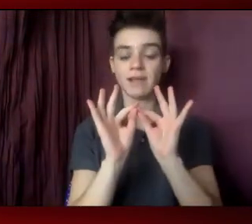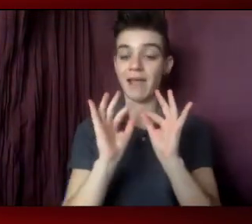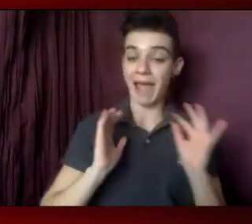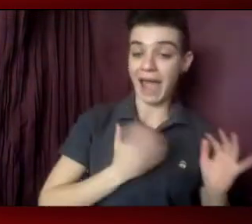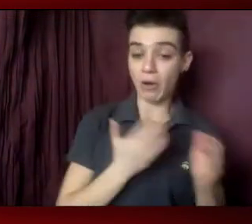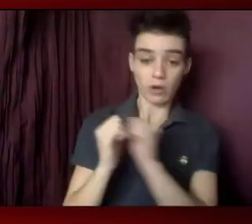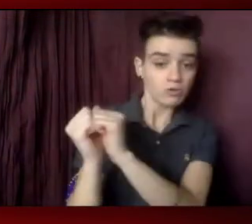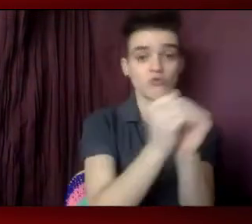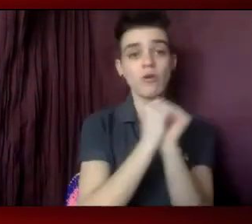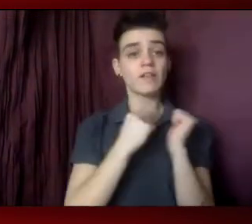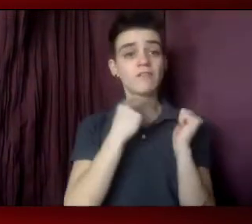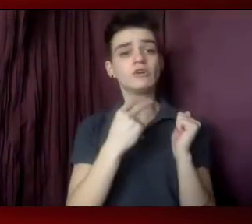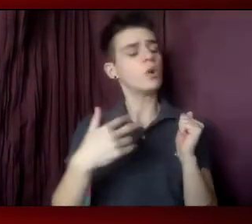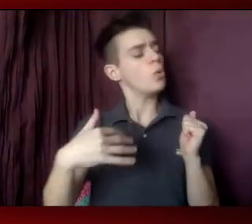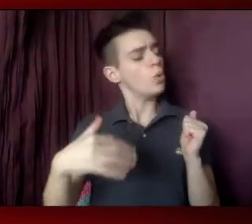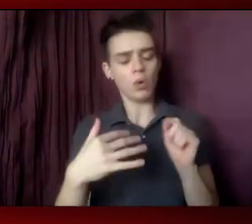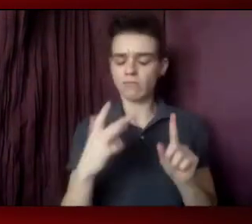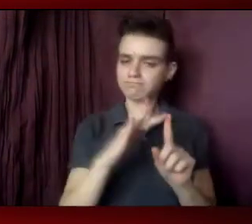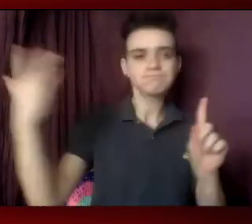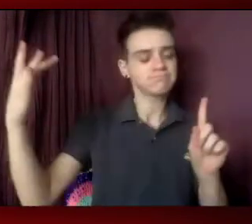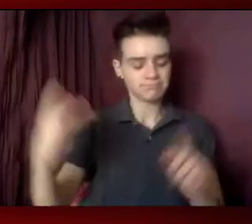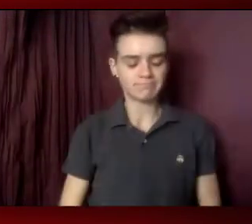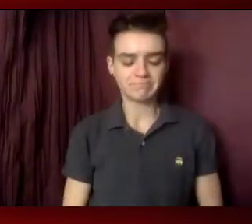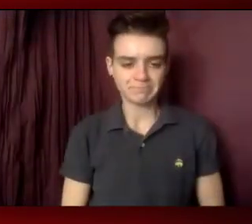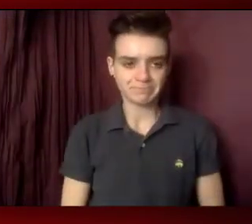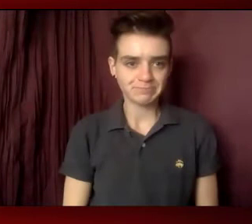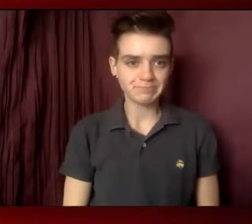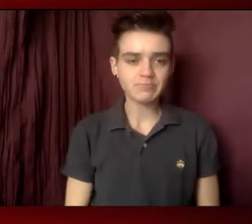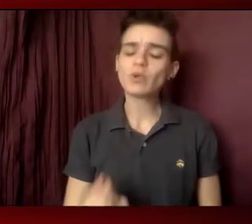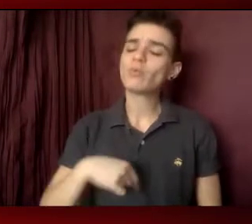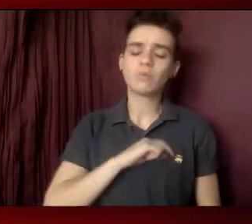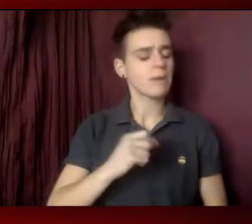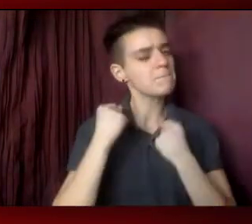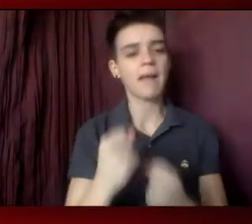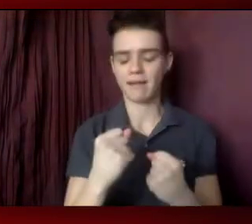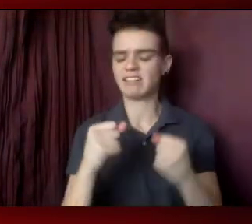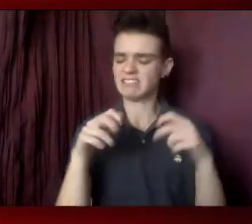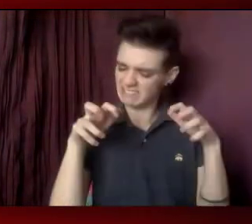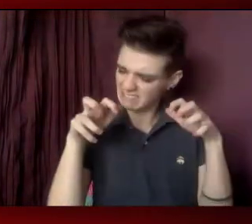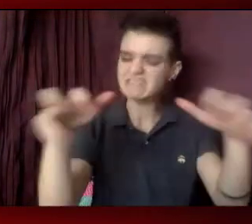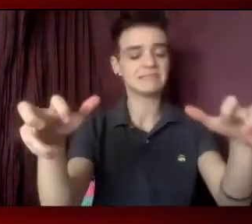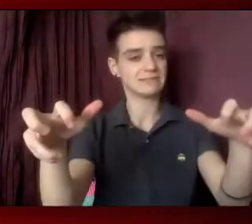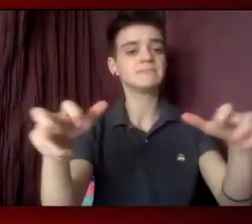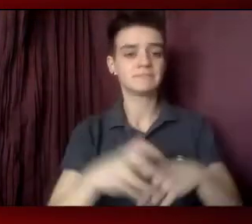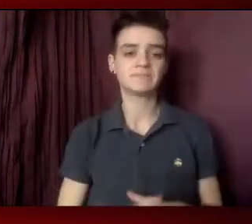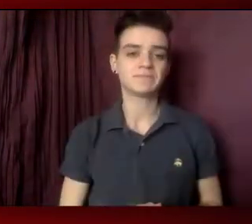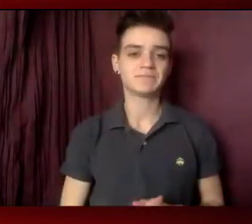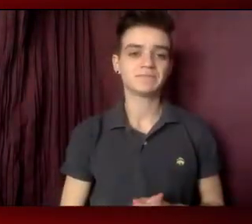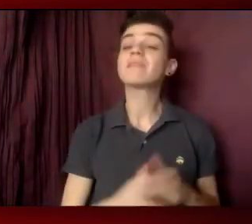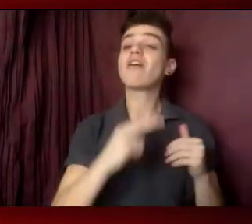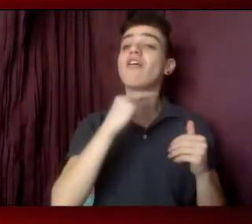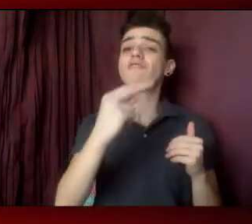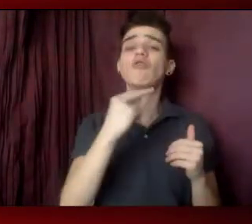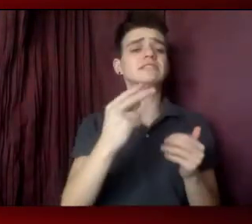together magnify. We are mighty in numbers. Let our voices speak truth